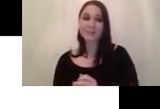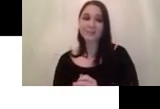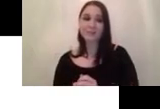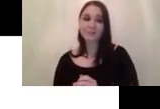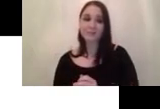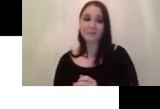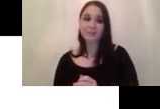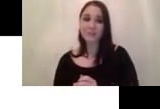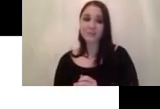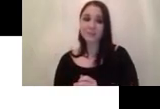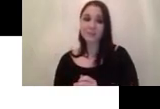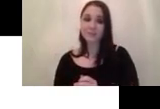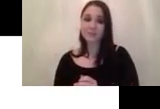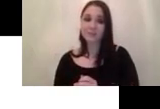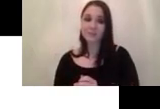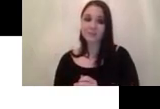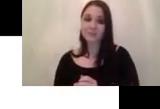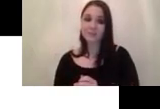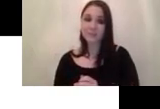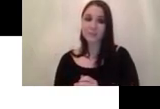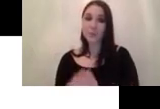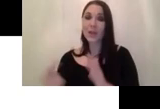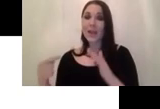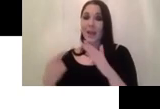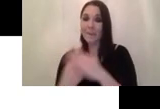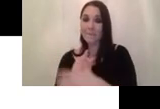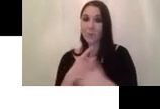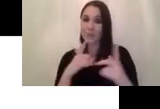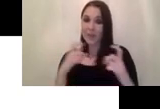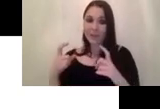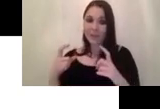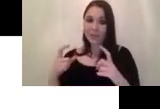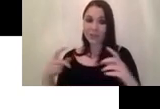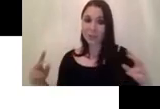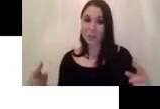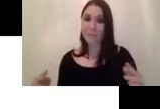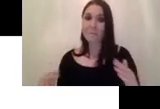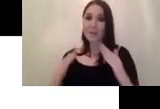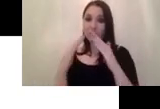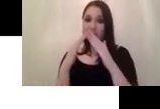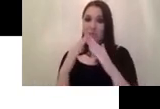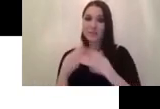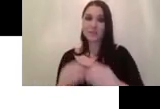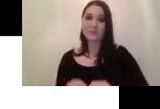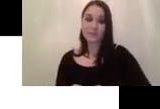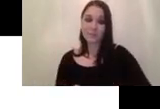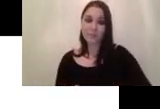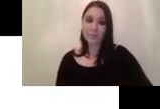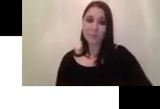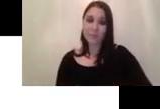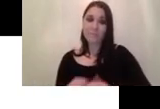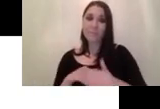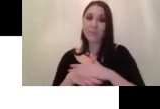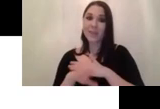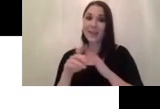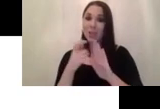still have the same you get the input image you go through a feature pyramid sorry you can't go through the the encoder and